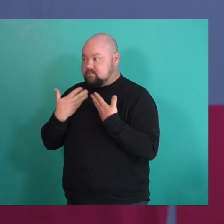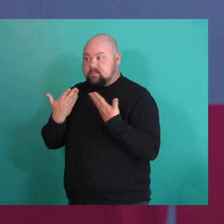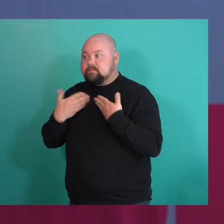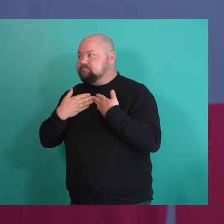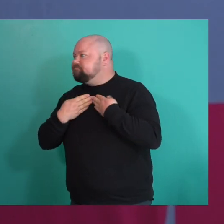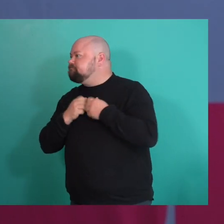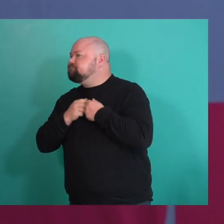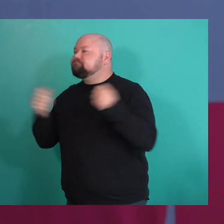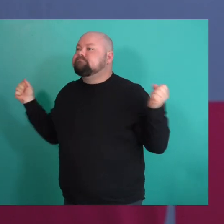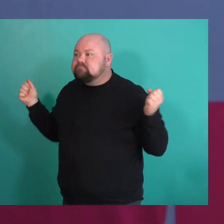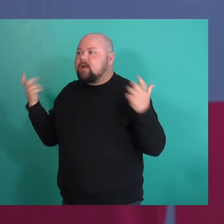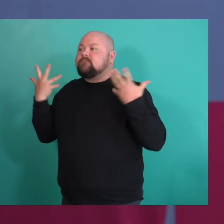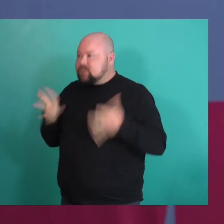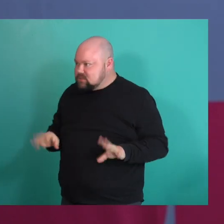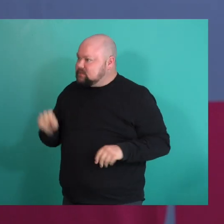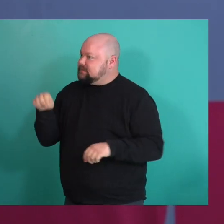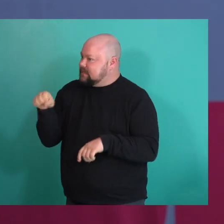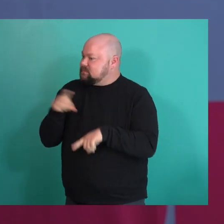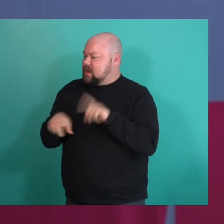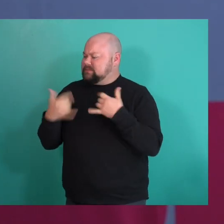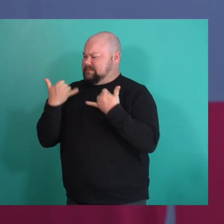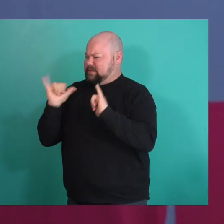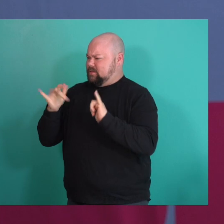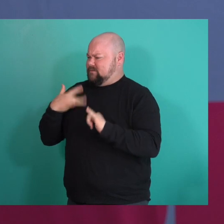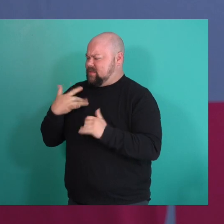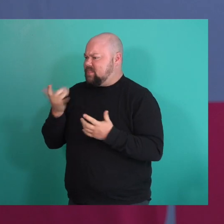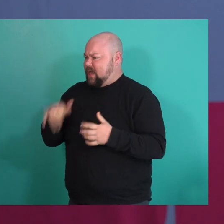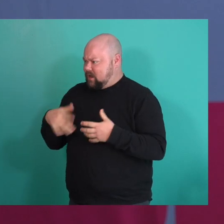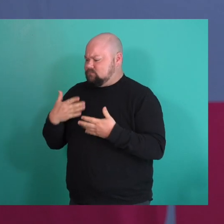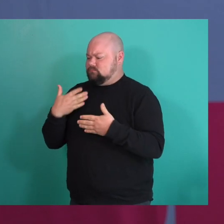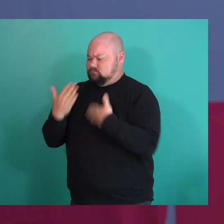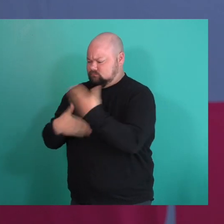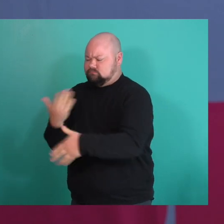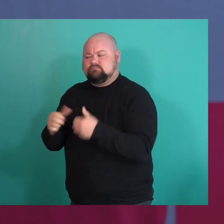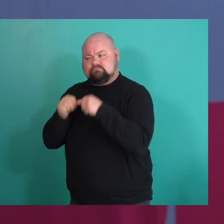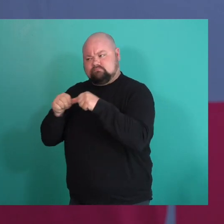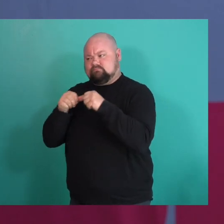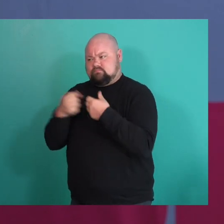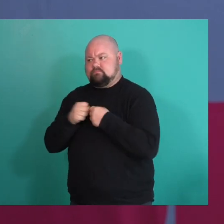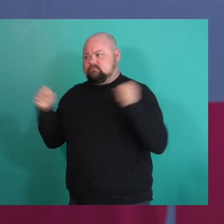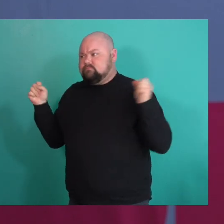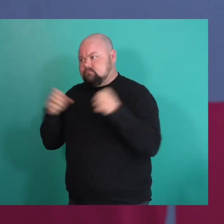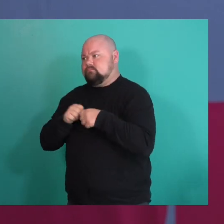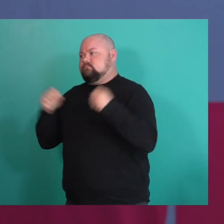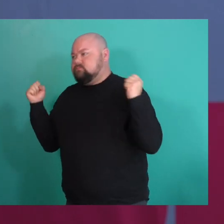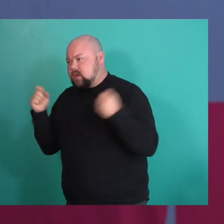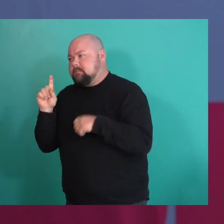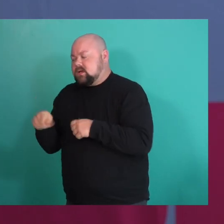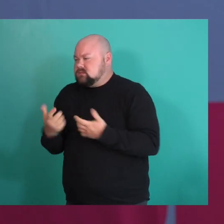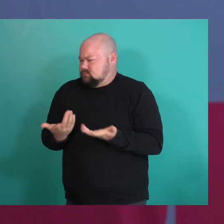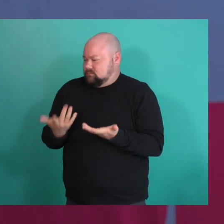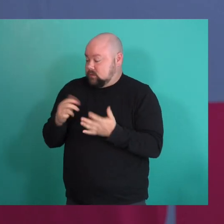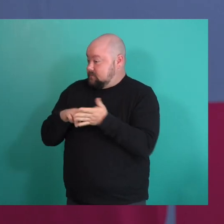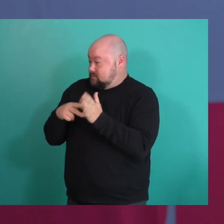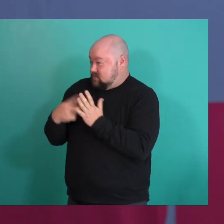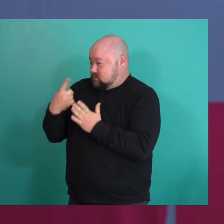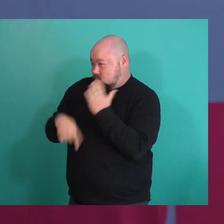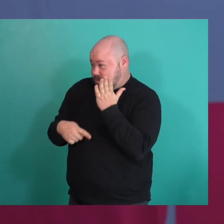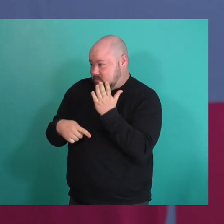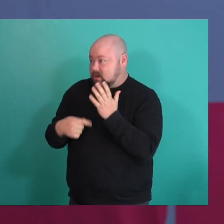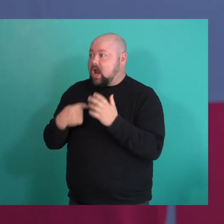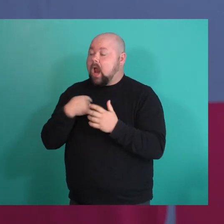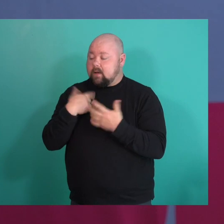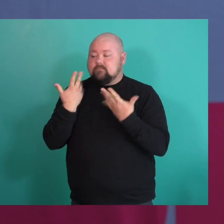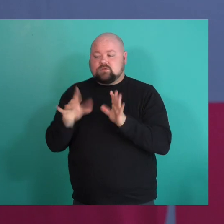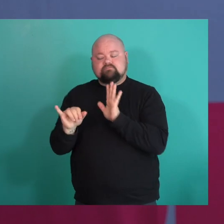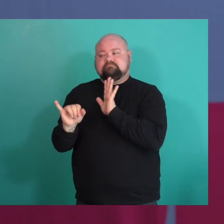as I am, I personally feel like I'm still coming out. And, um, I, by that mean that, you know, I have been